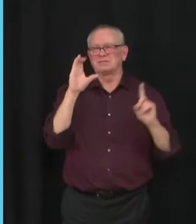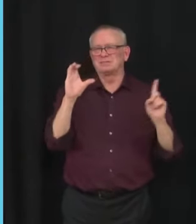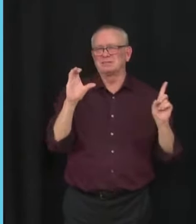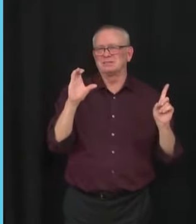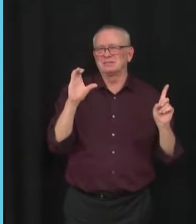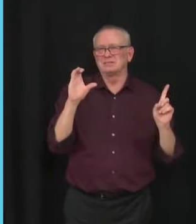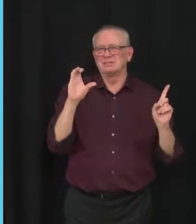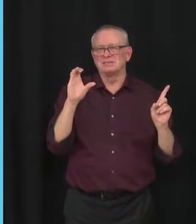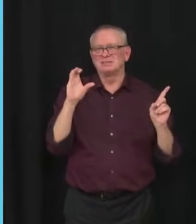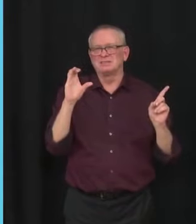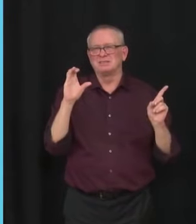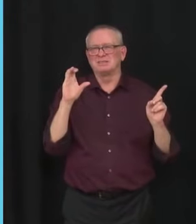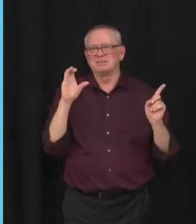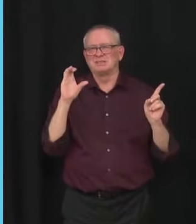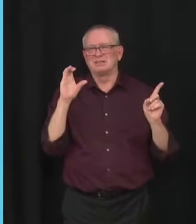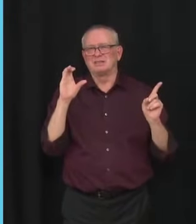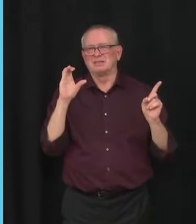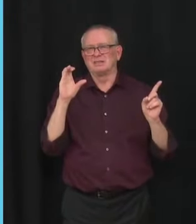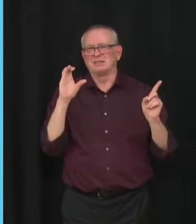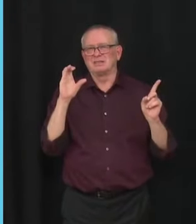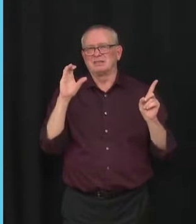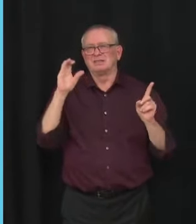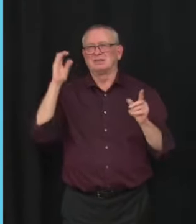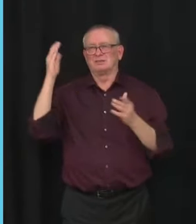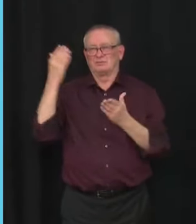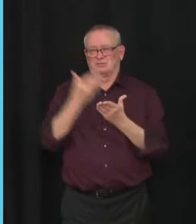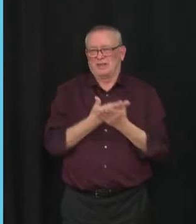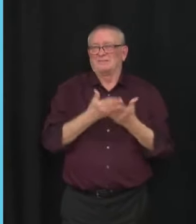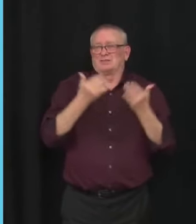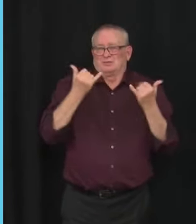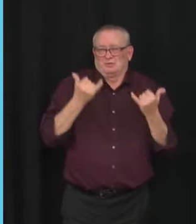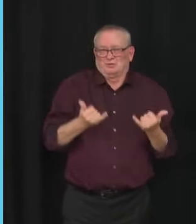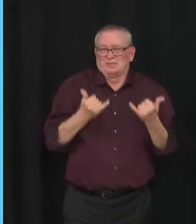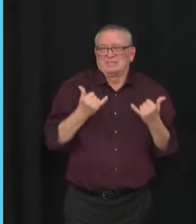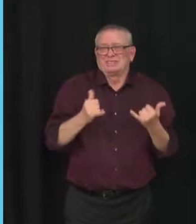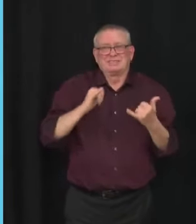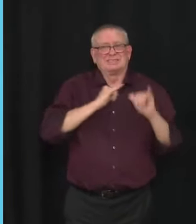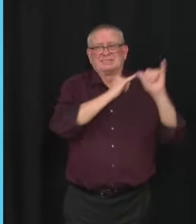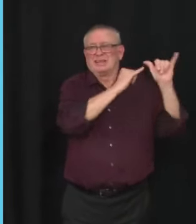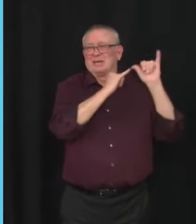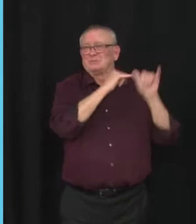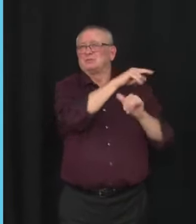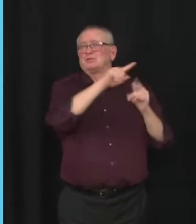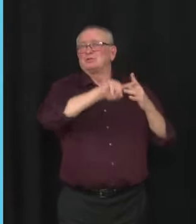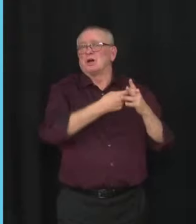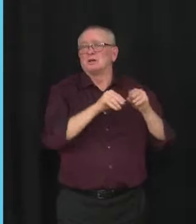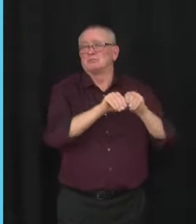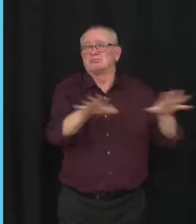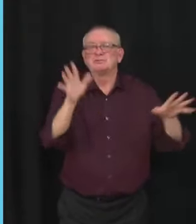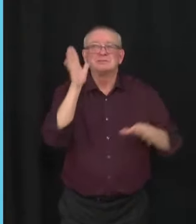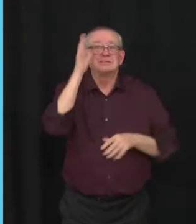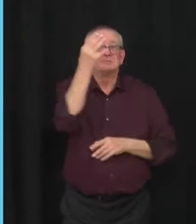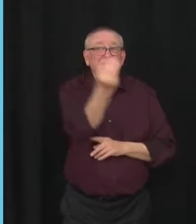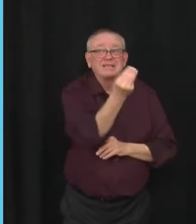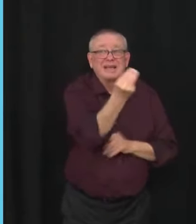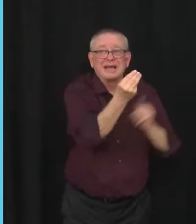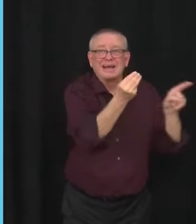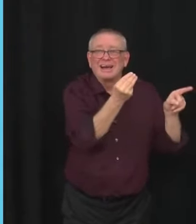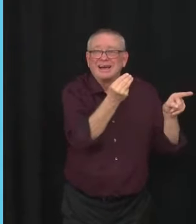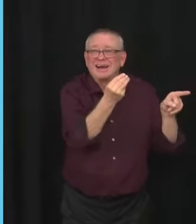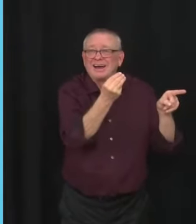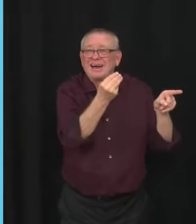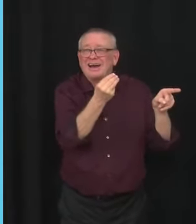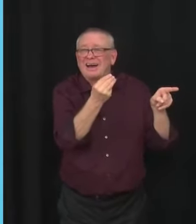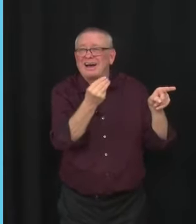week as well. And they're not starting until Monday next week. So this is standard in terms of once we receive it, you have to do the initial distribution. And then we can actually start